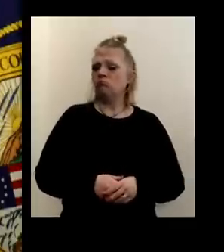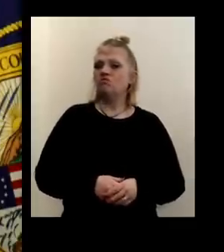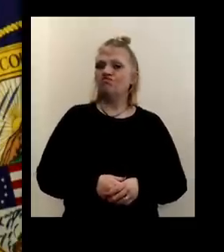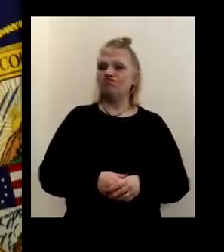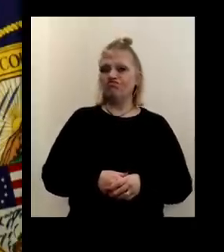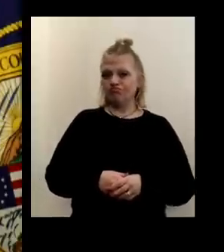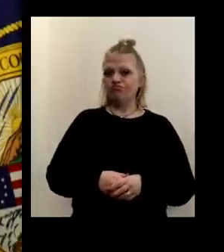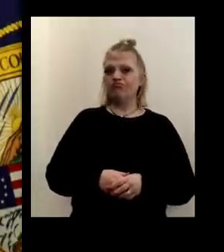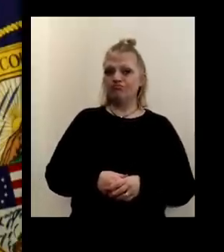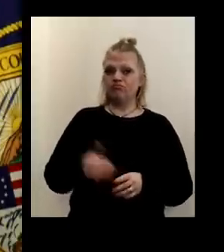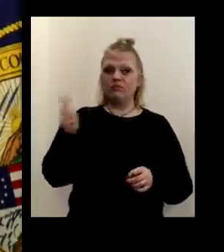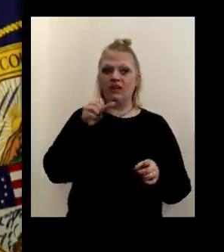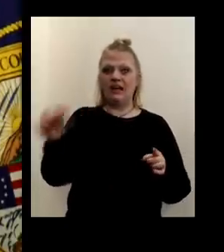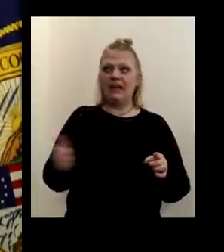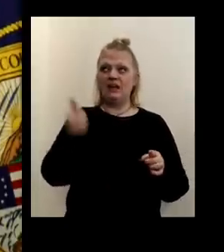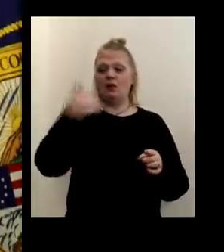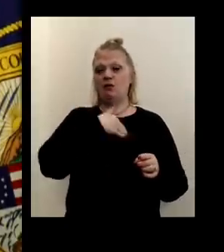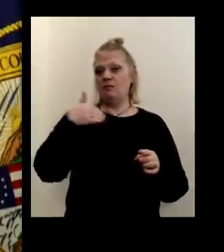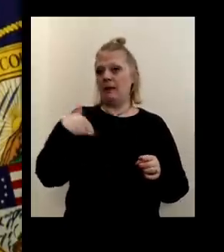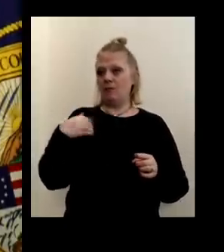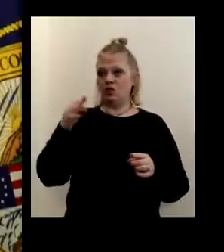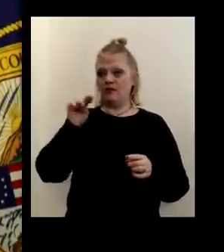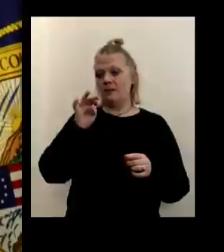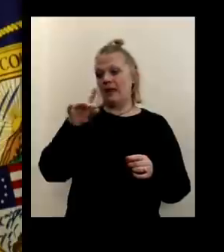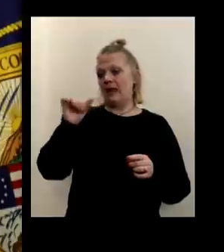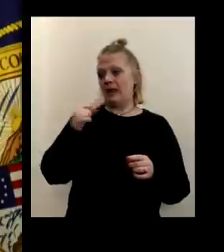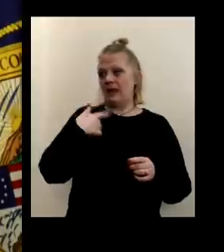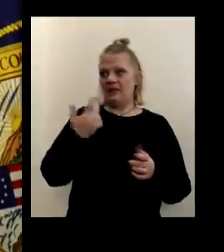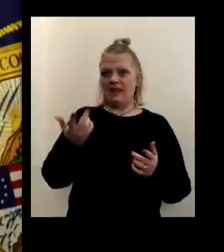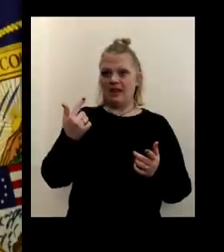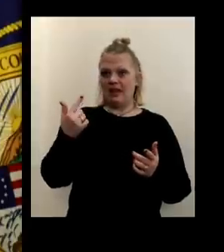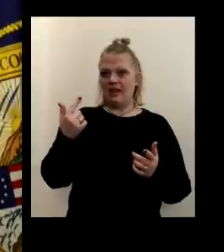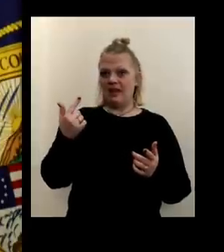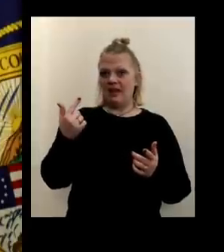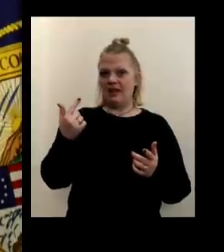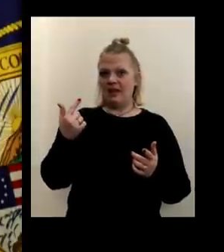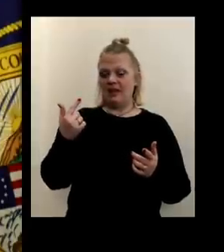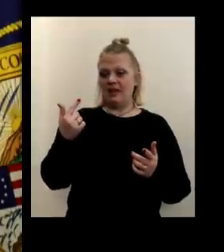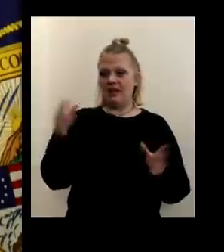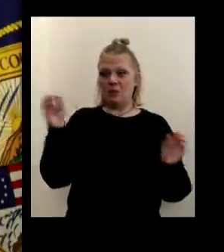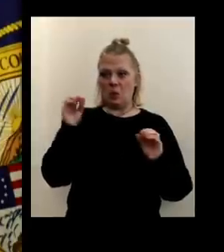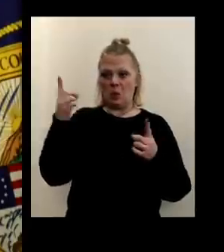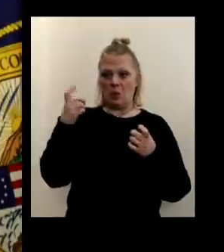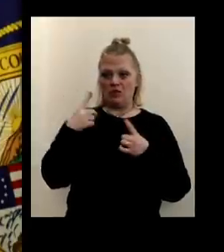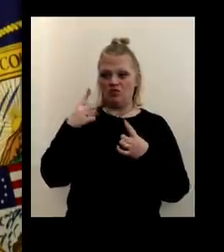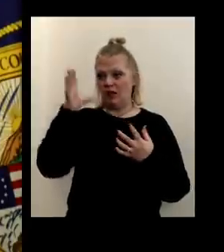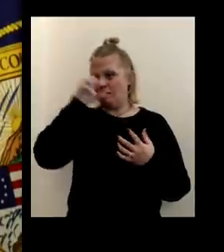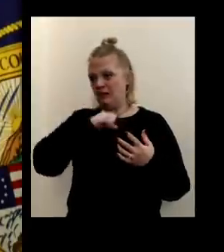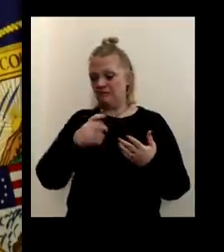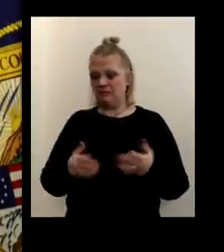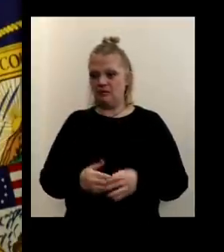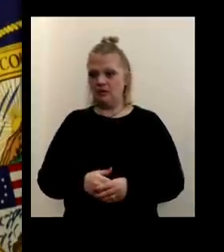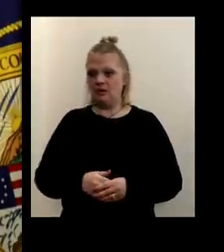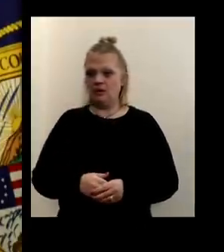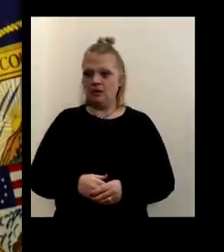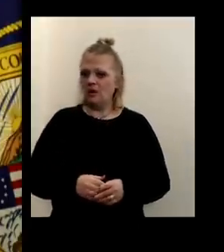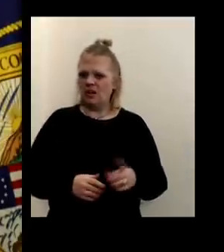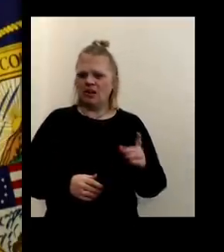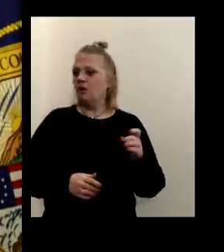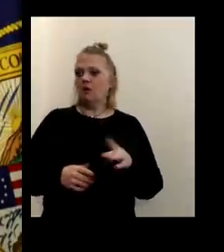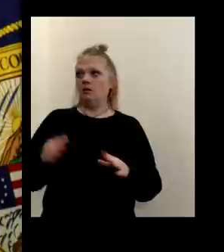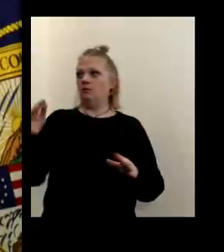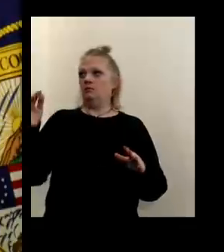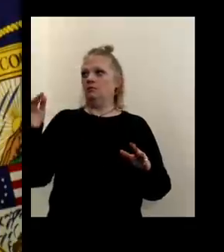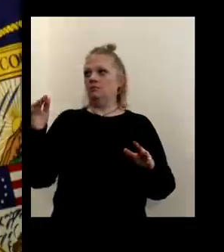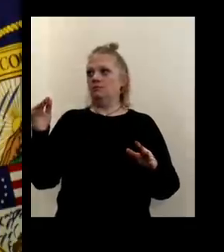Uh, any other members of the media that I did not, I did not get an opportunity to ask a question. I'm sorry. Yes.